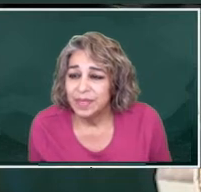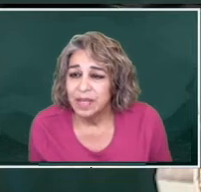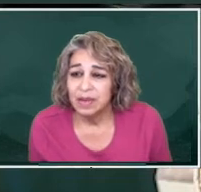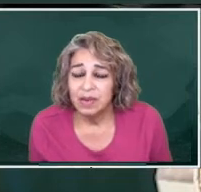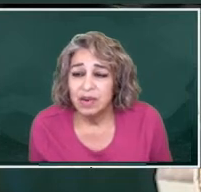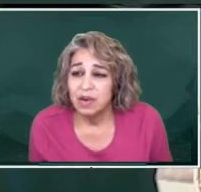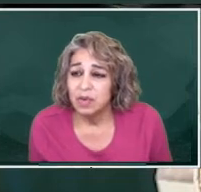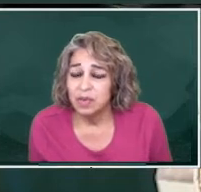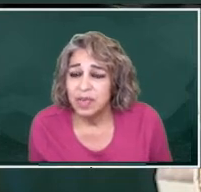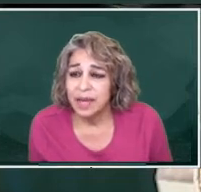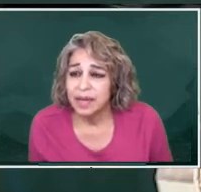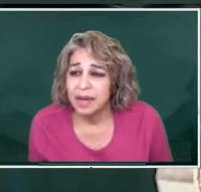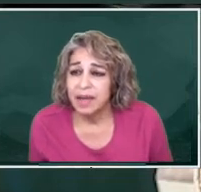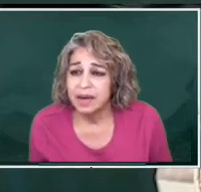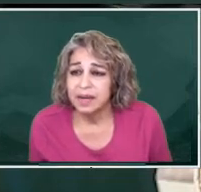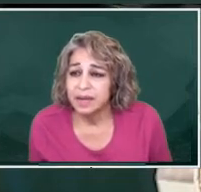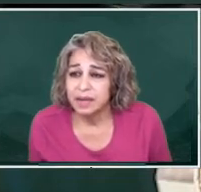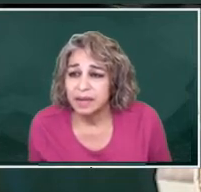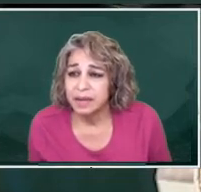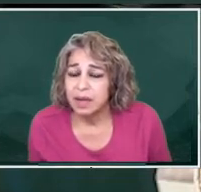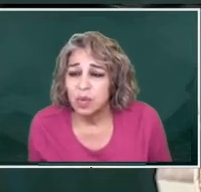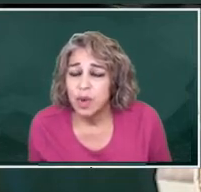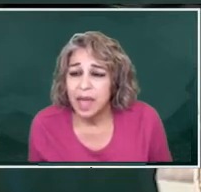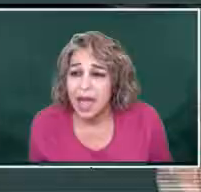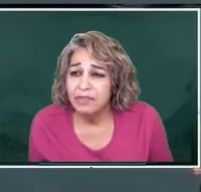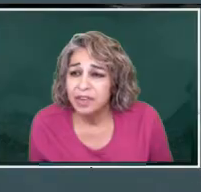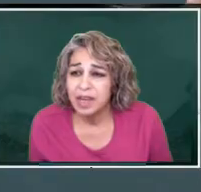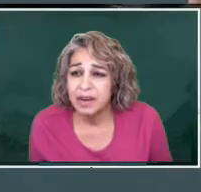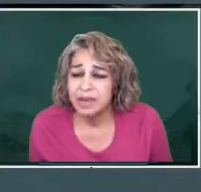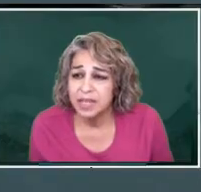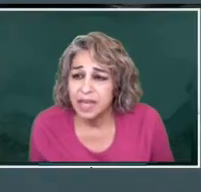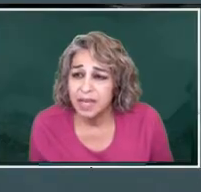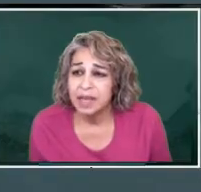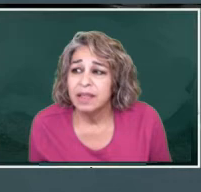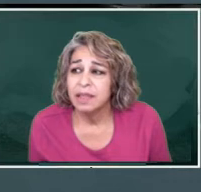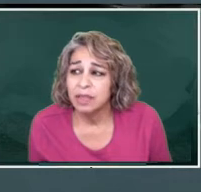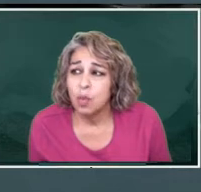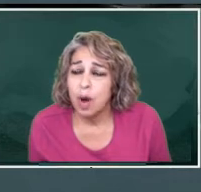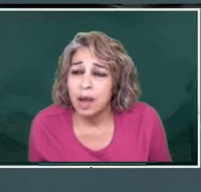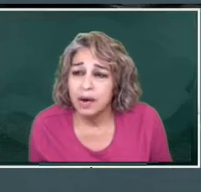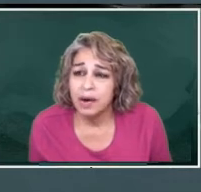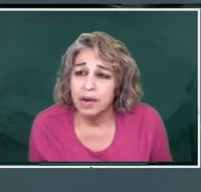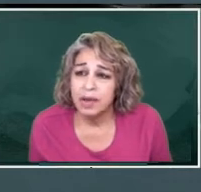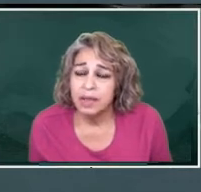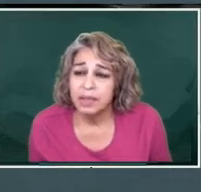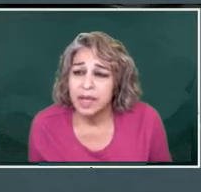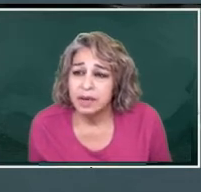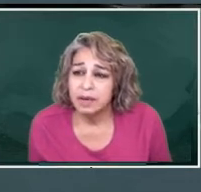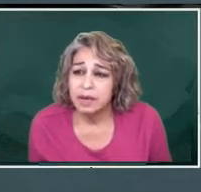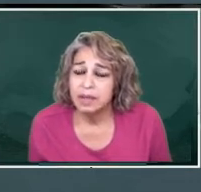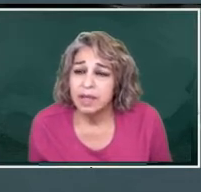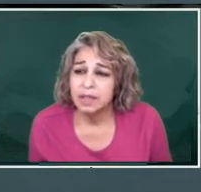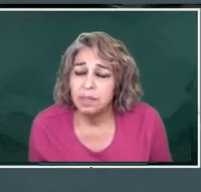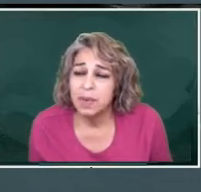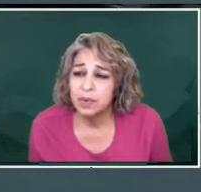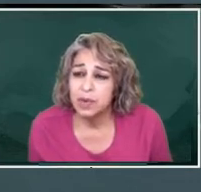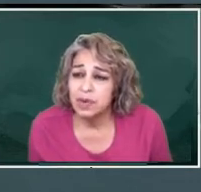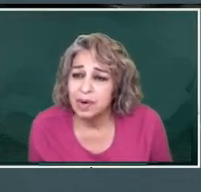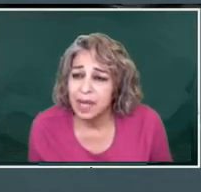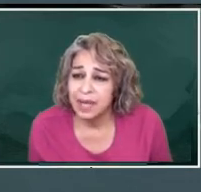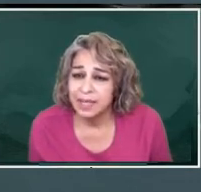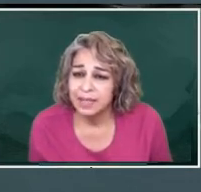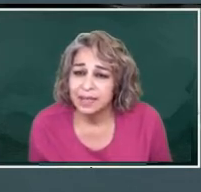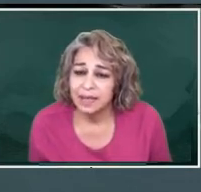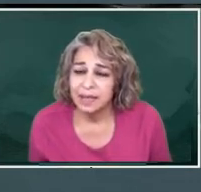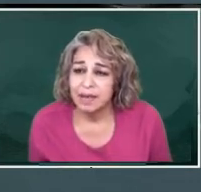No, that cannot. We have to guarantee that the water that the people